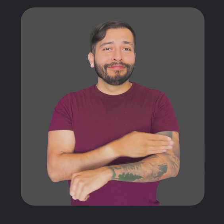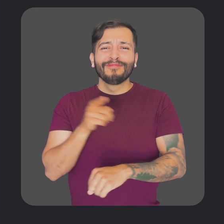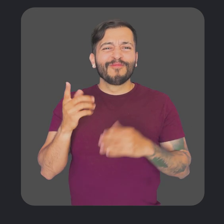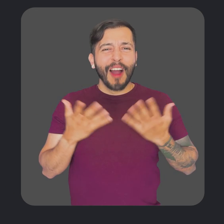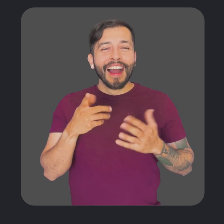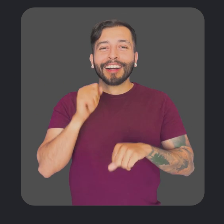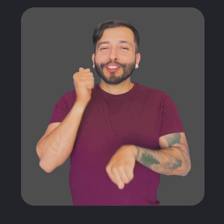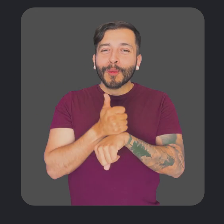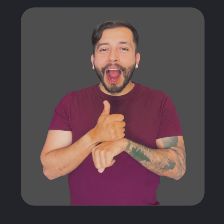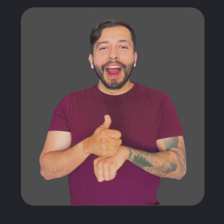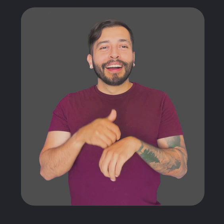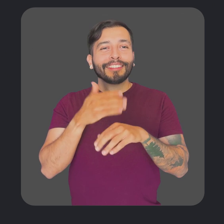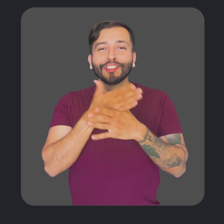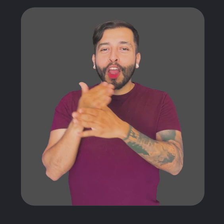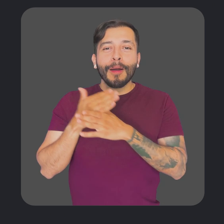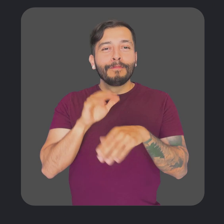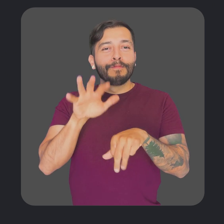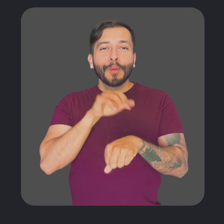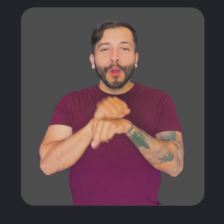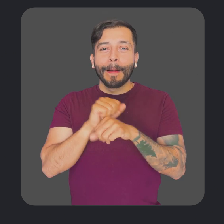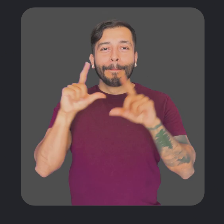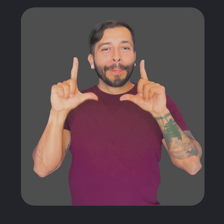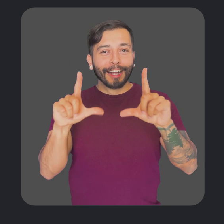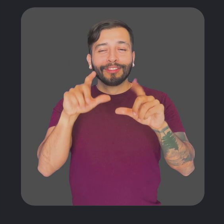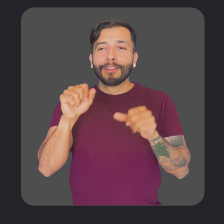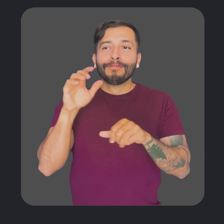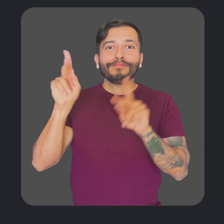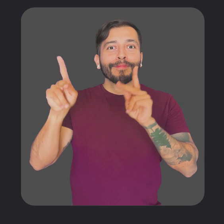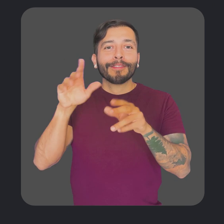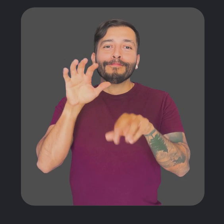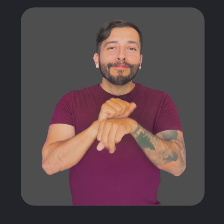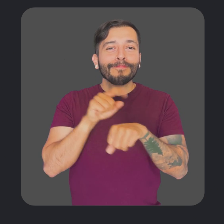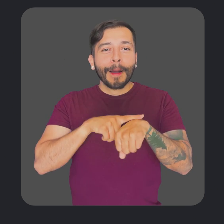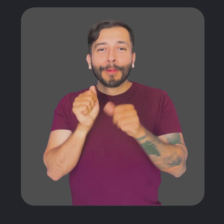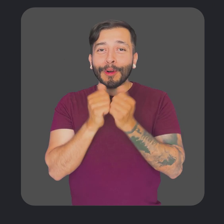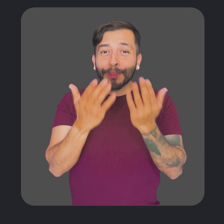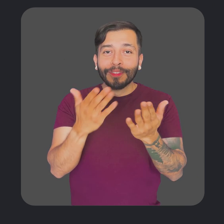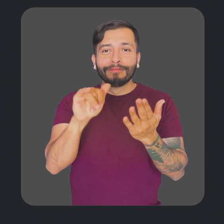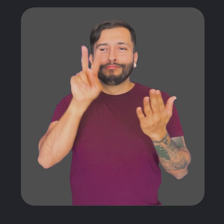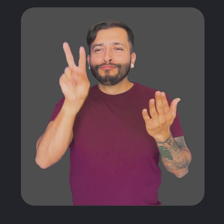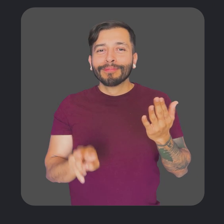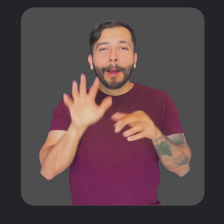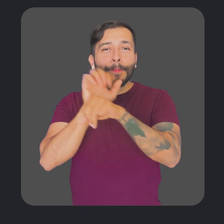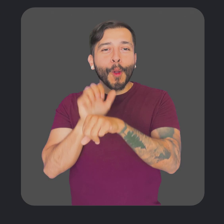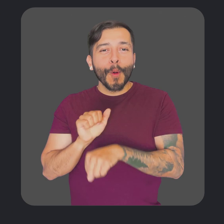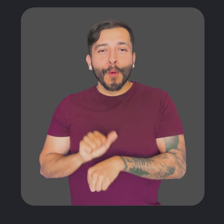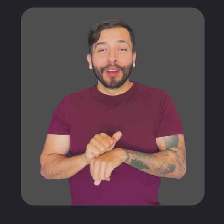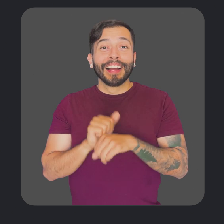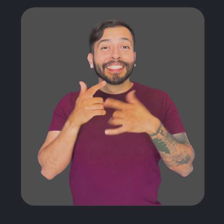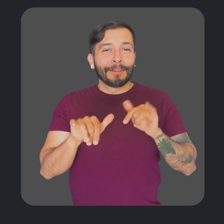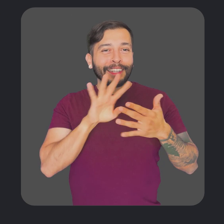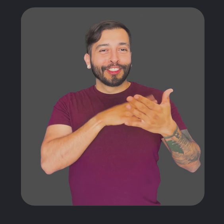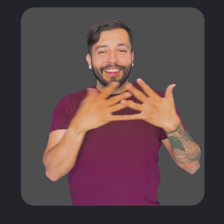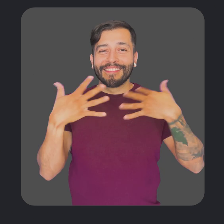With appointment schedules, you can create and share booking pages so people can book time with you, and you can view booked appointments